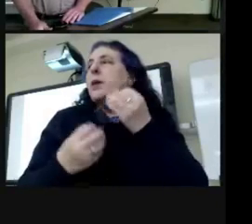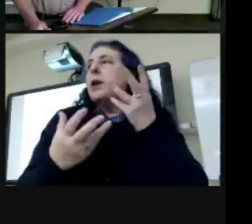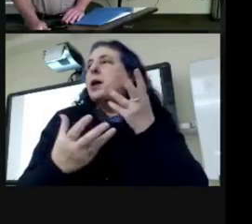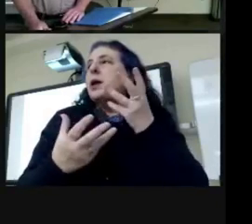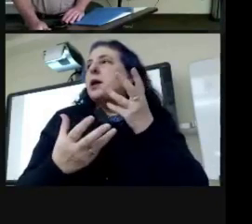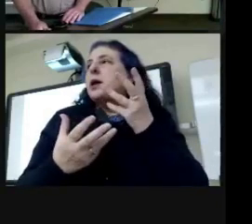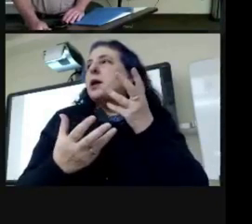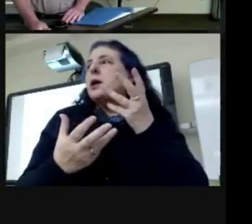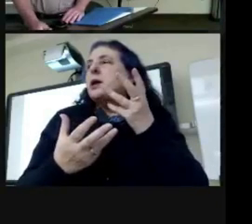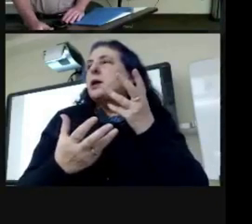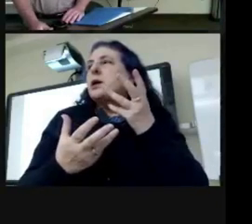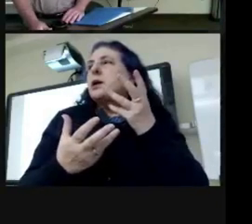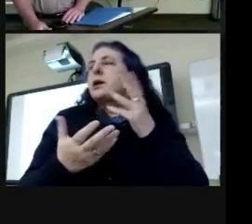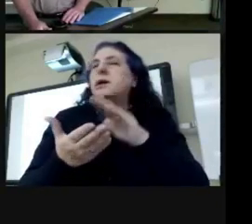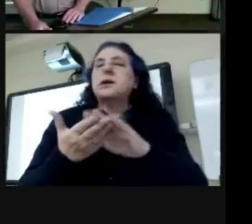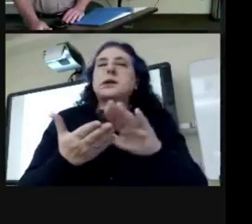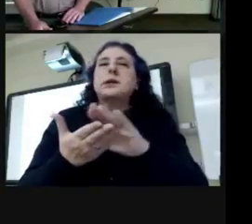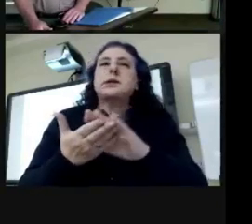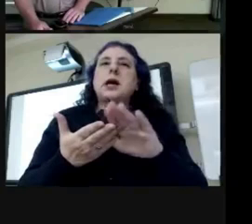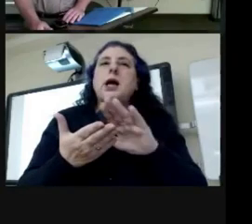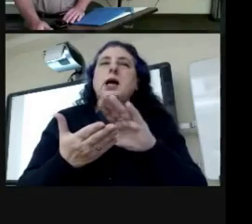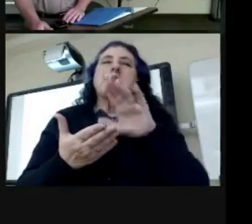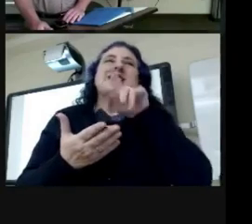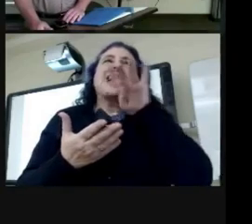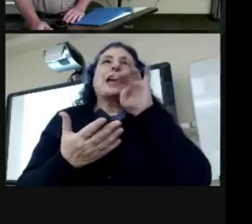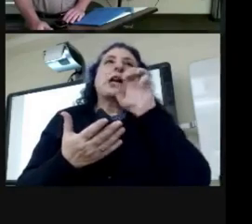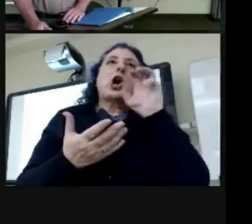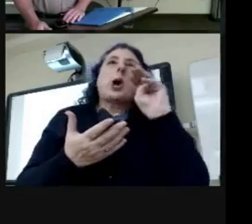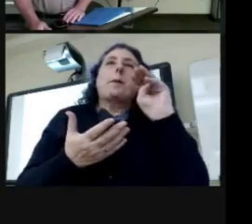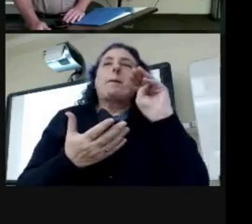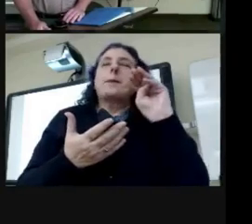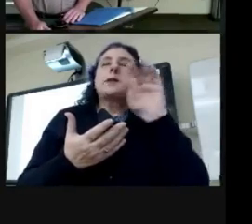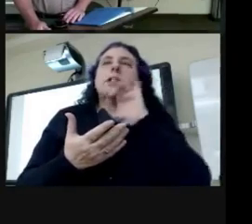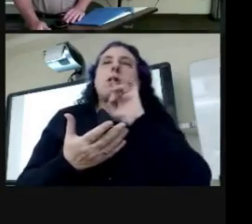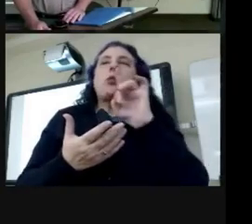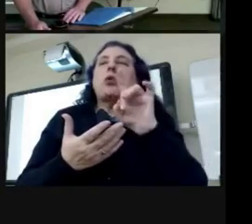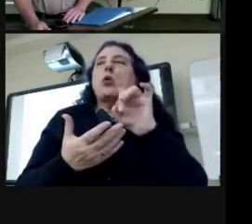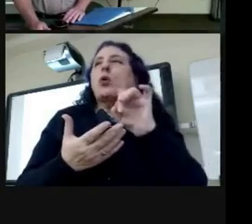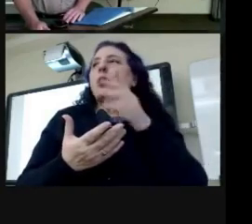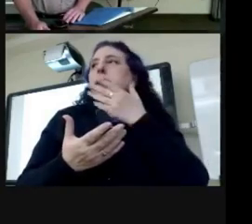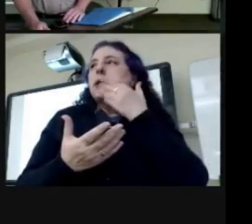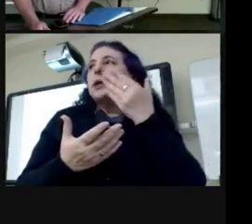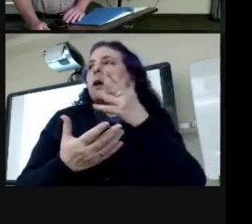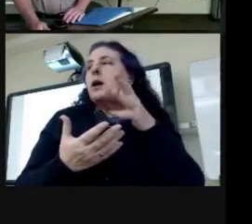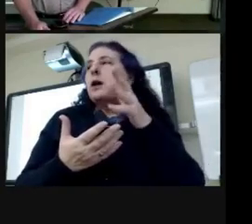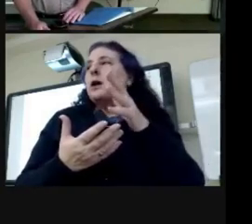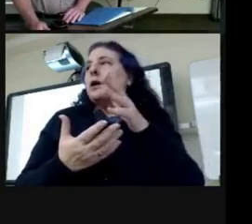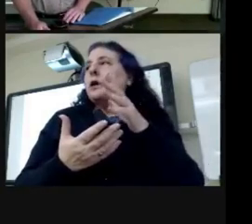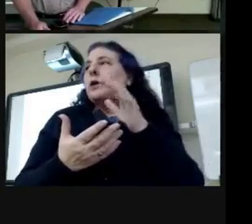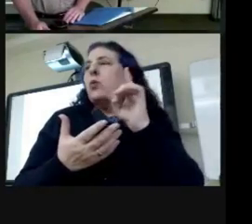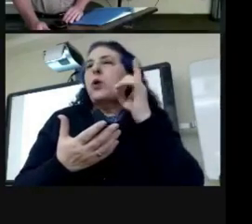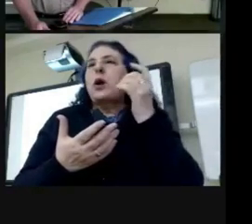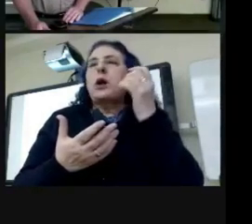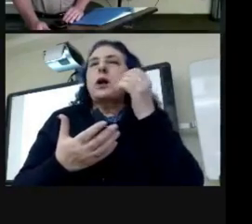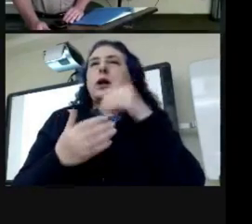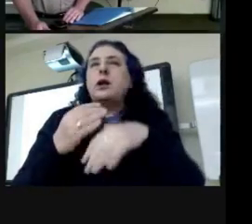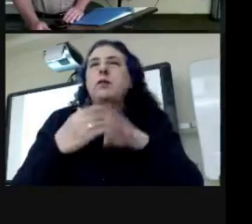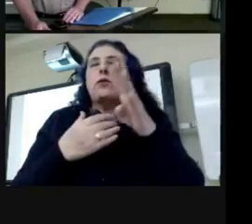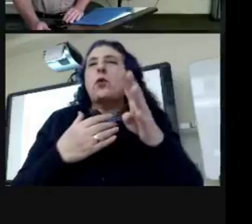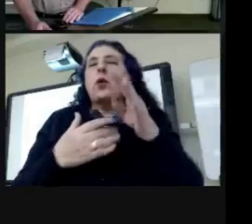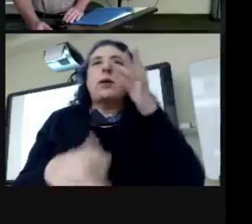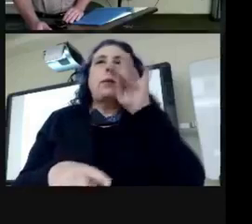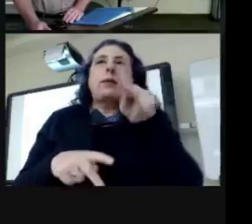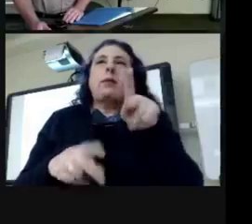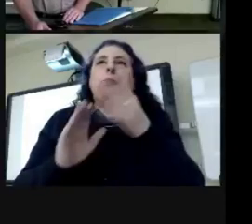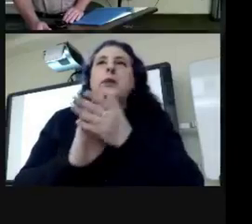sanitaria there were in the area. Yeah, because one out of four people had it, I